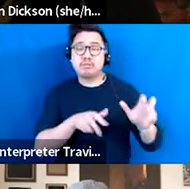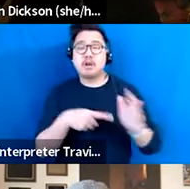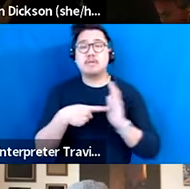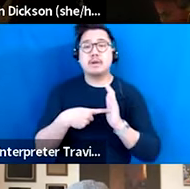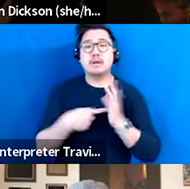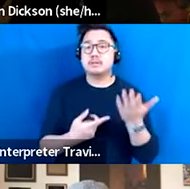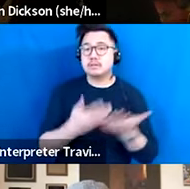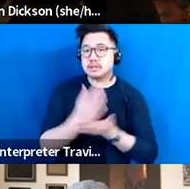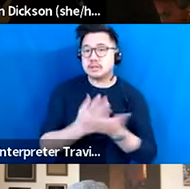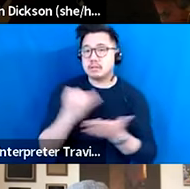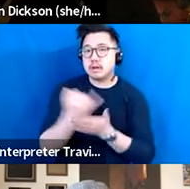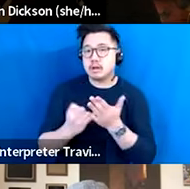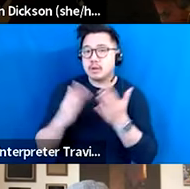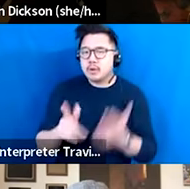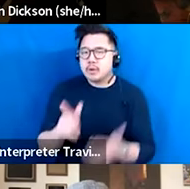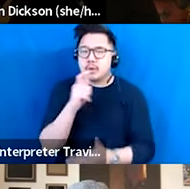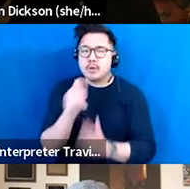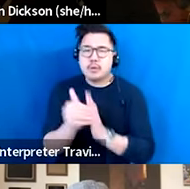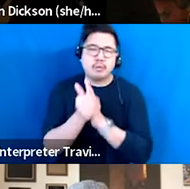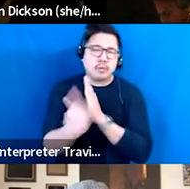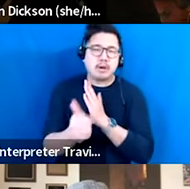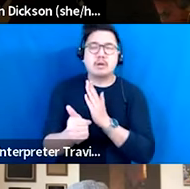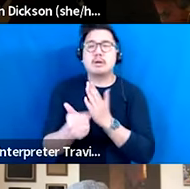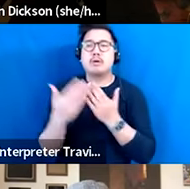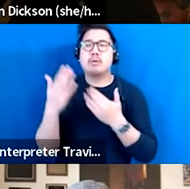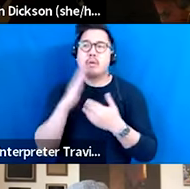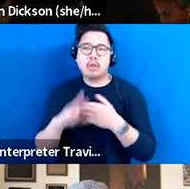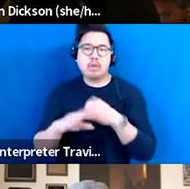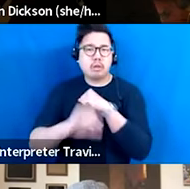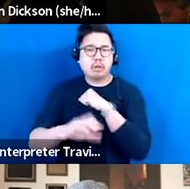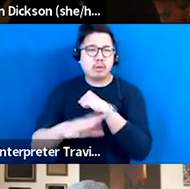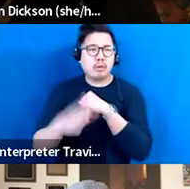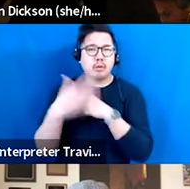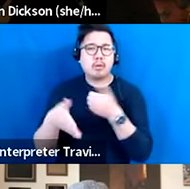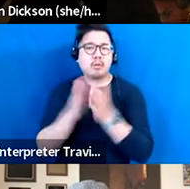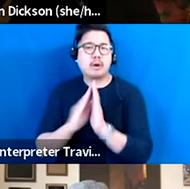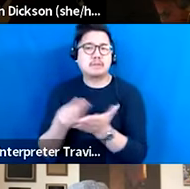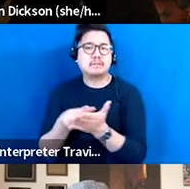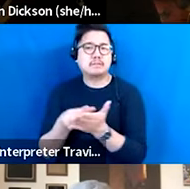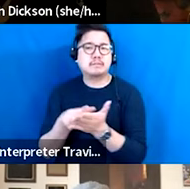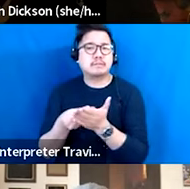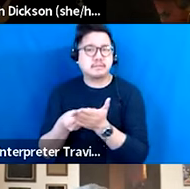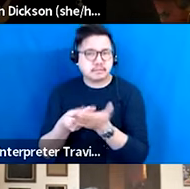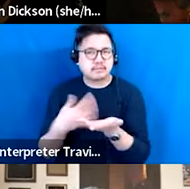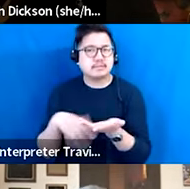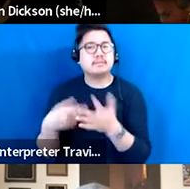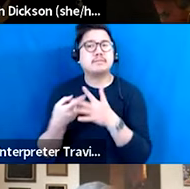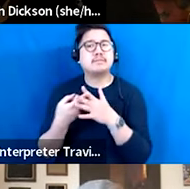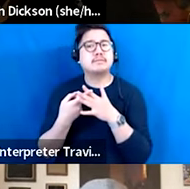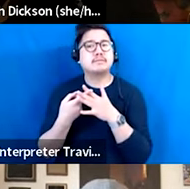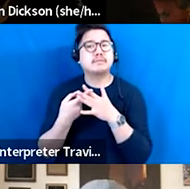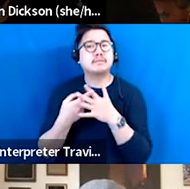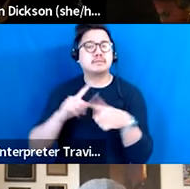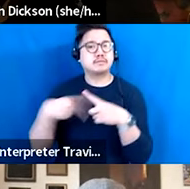artists who are just on top of their stuff are requesting money to support projects that are at the beginning stages of their iteration. And I